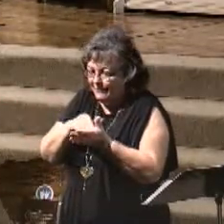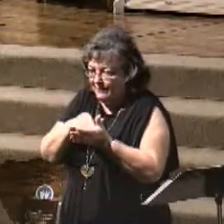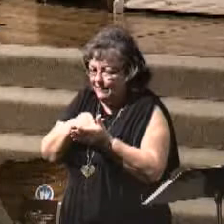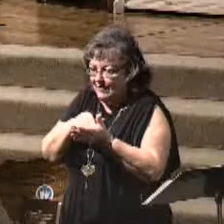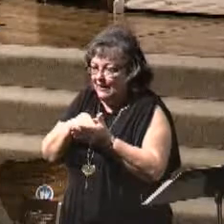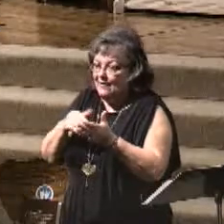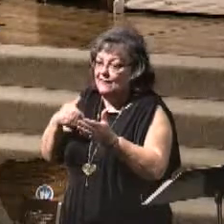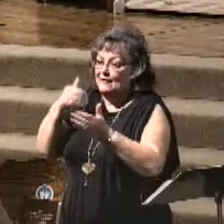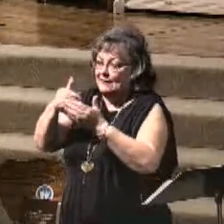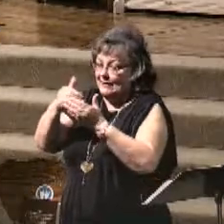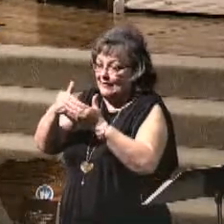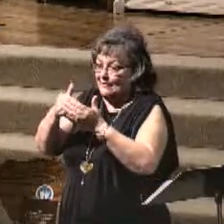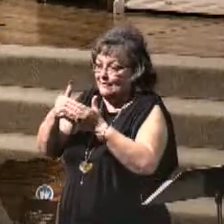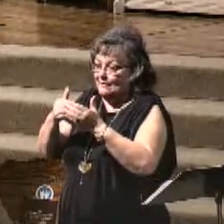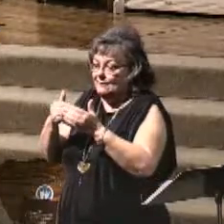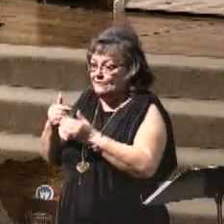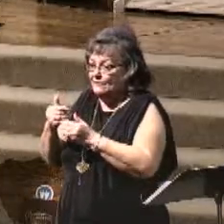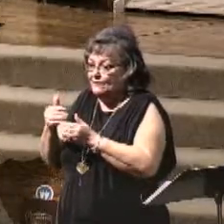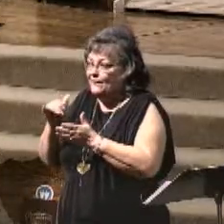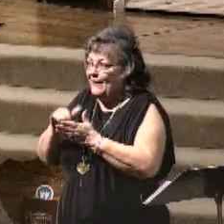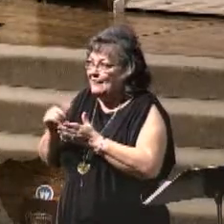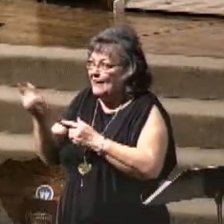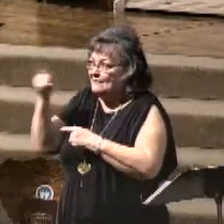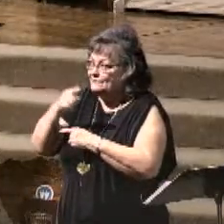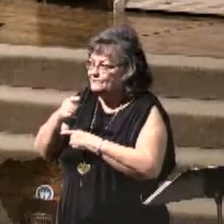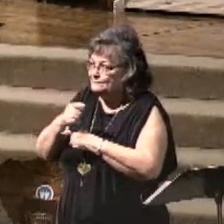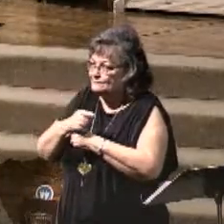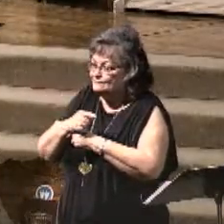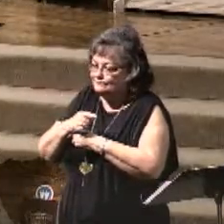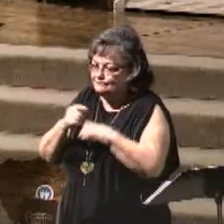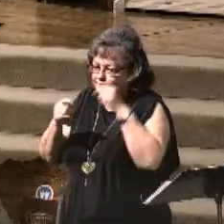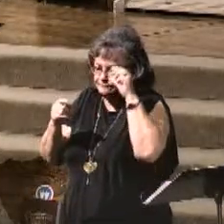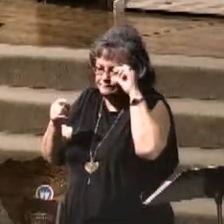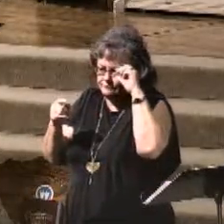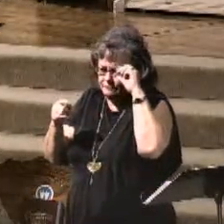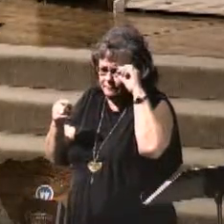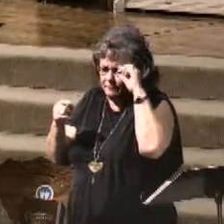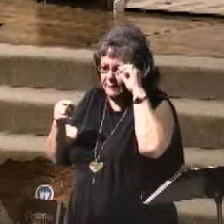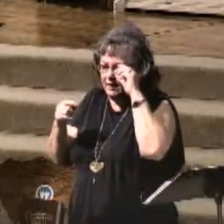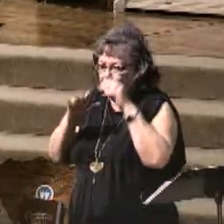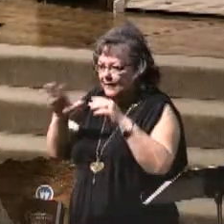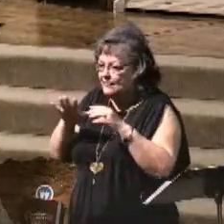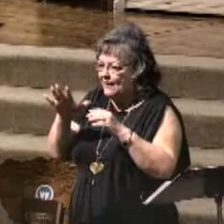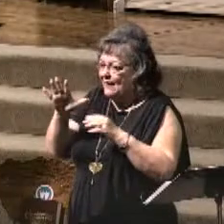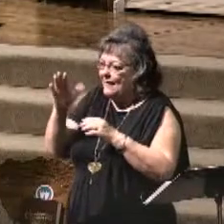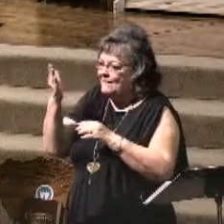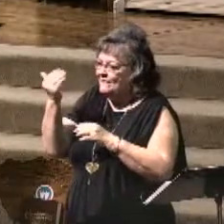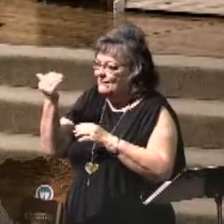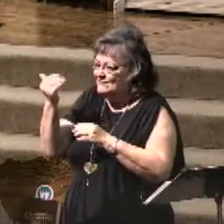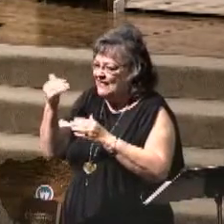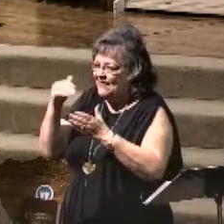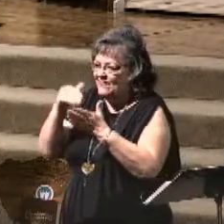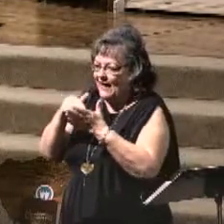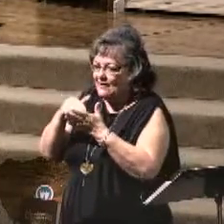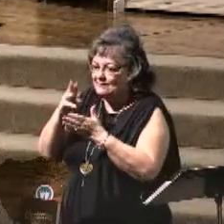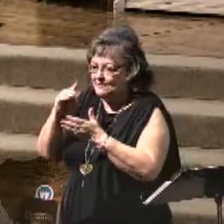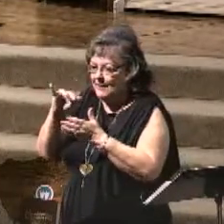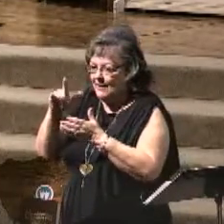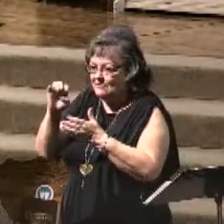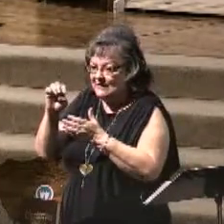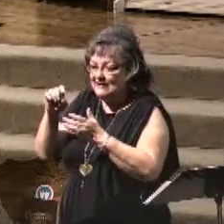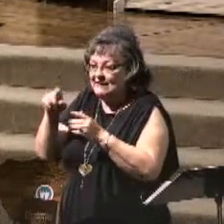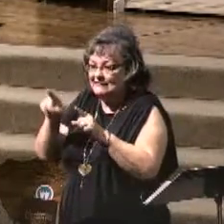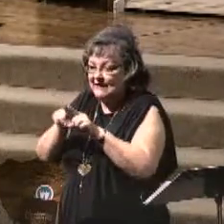return, it's coming that day, they're saying, and it's coming within 15,000 miles. That is the same distance